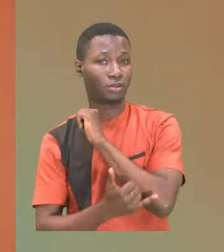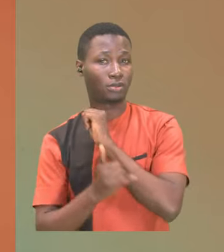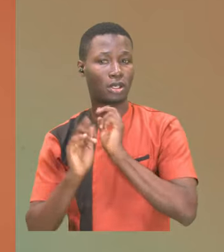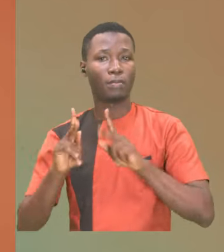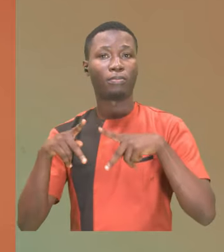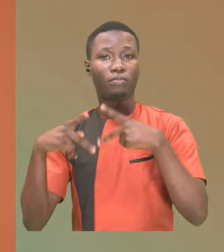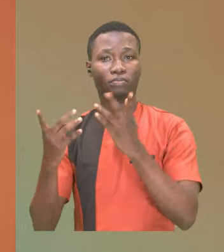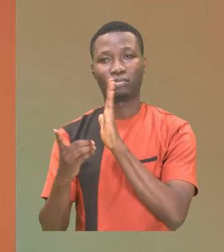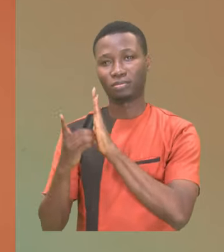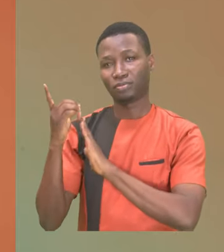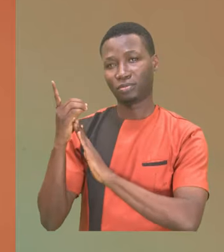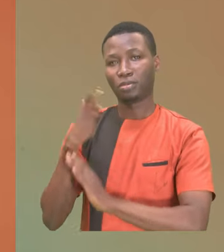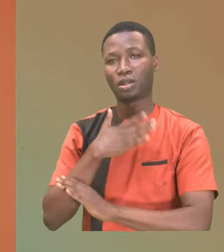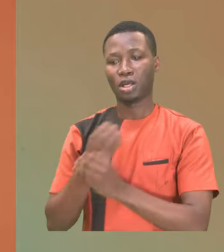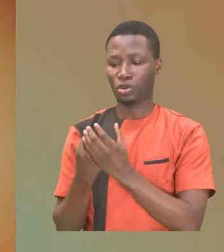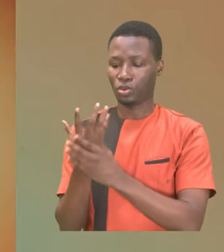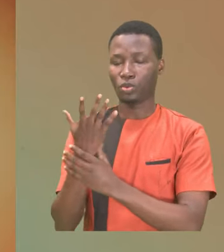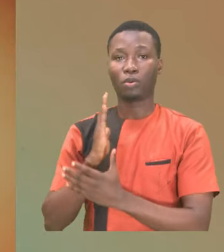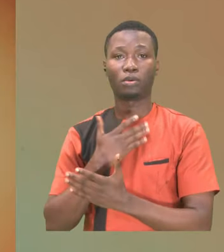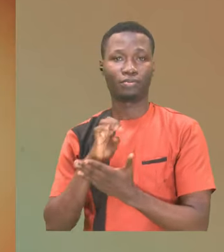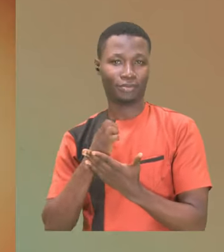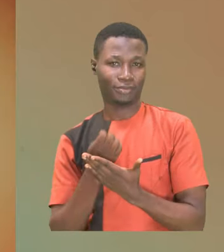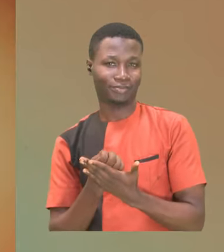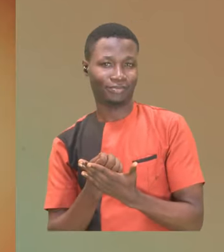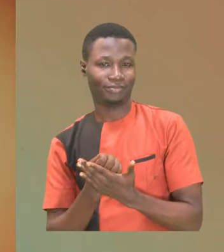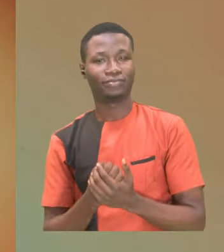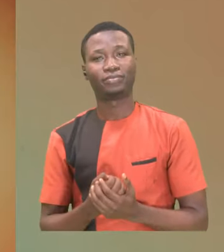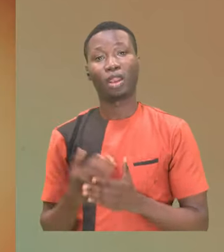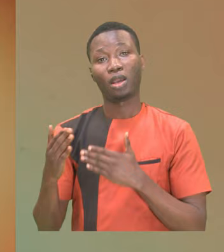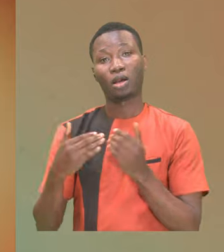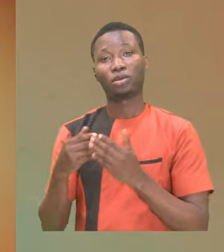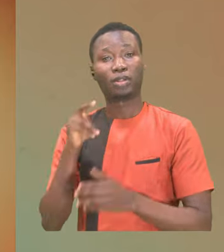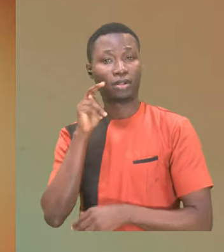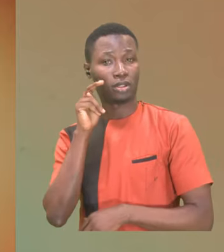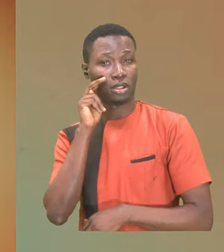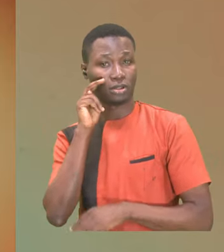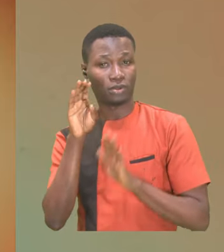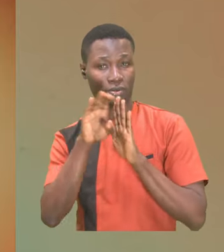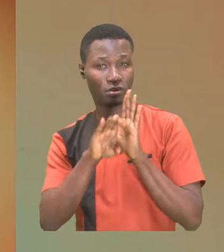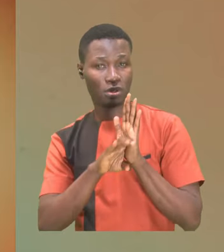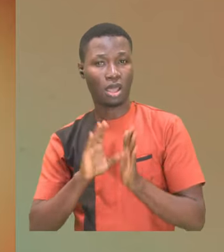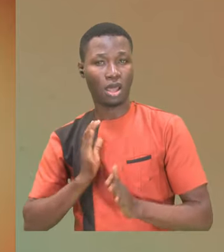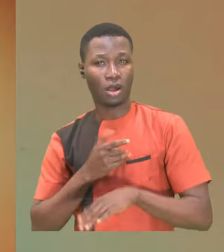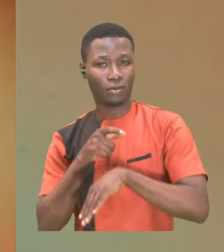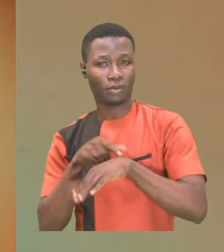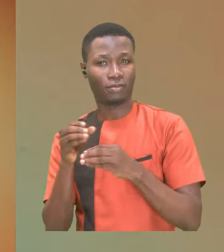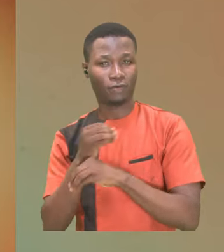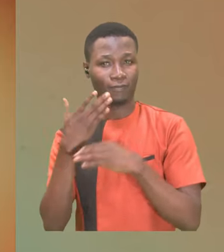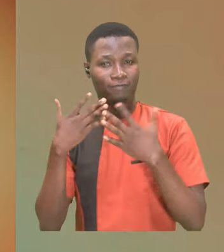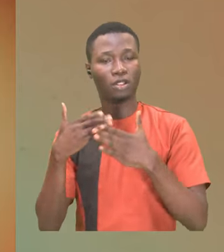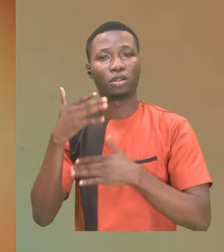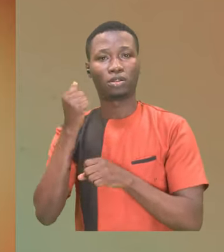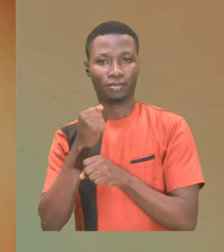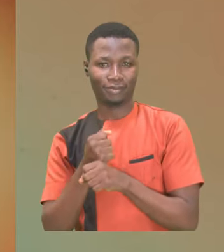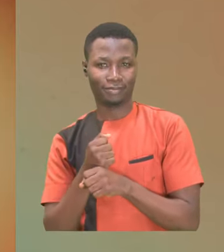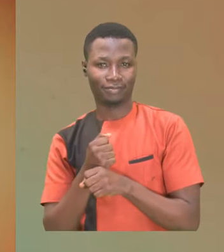and growing our economy. As stipulated by the Nigerian Constitution, our tenure will end next year.